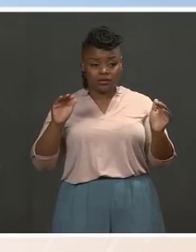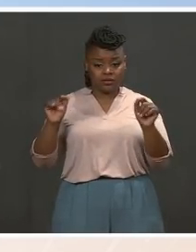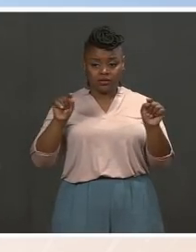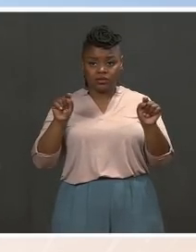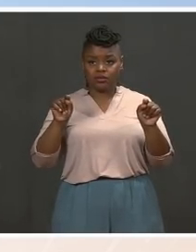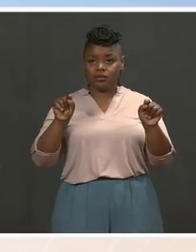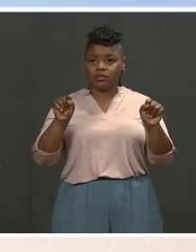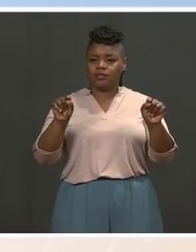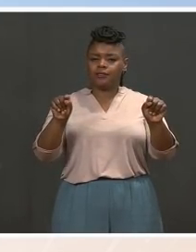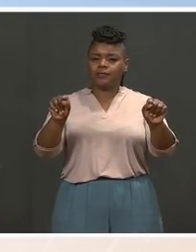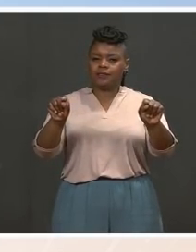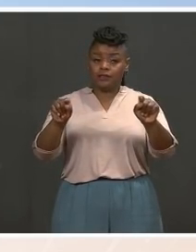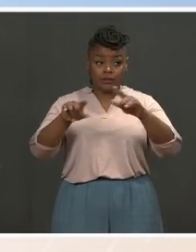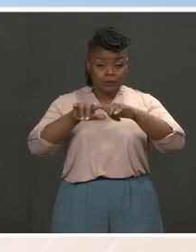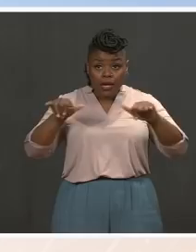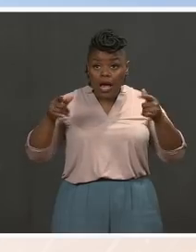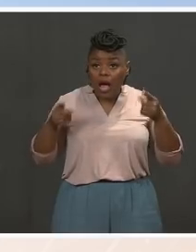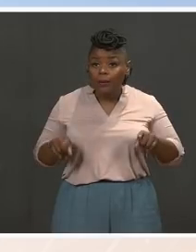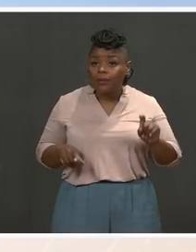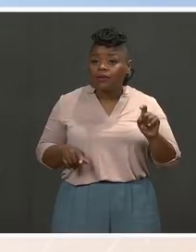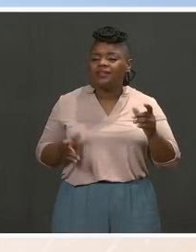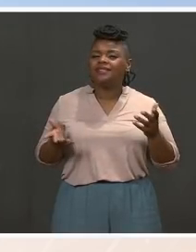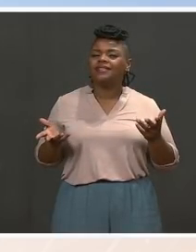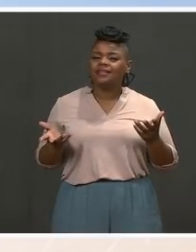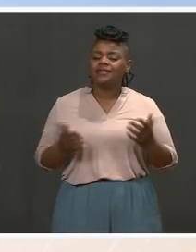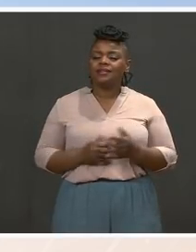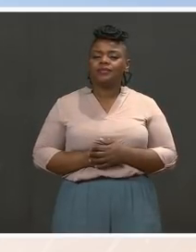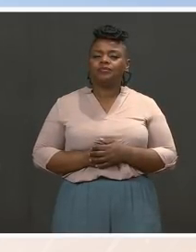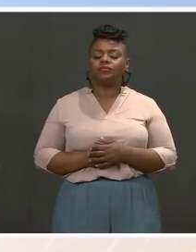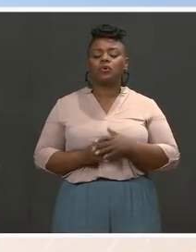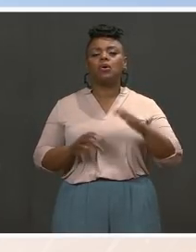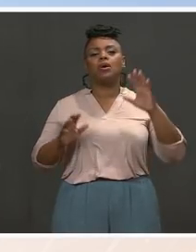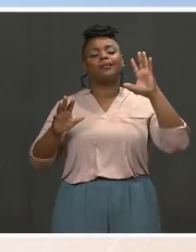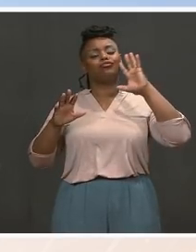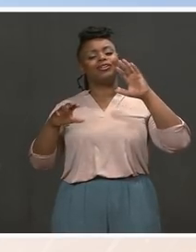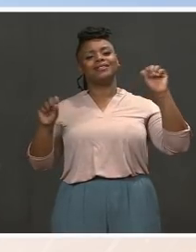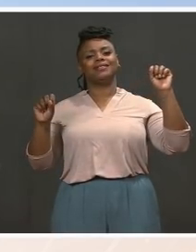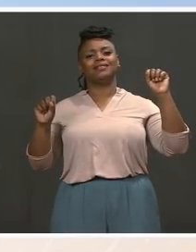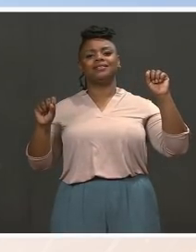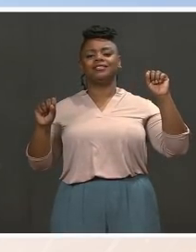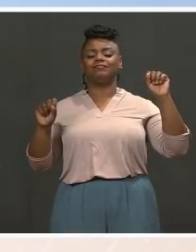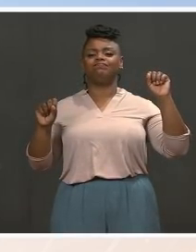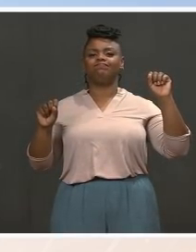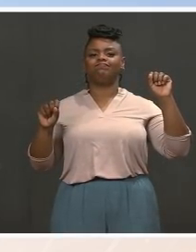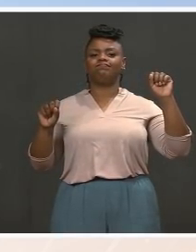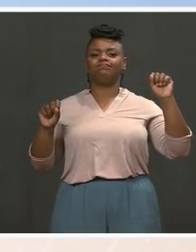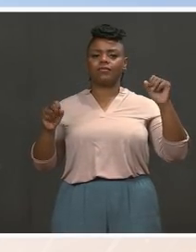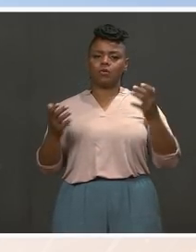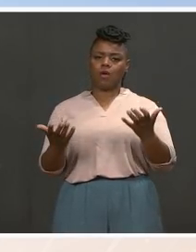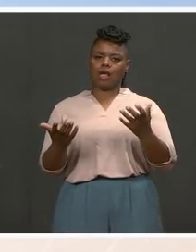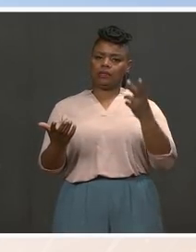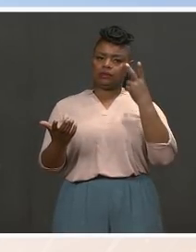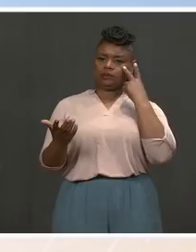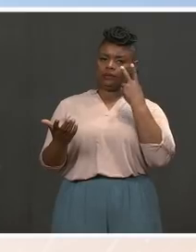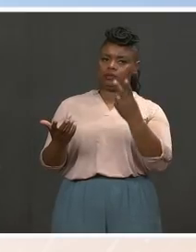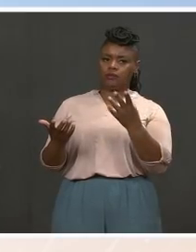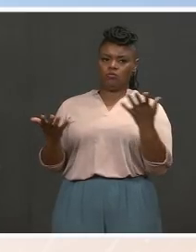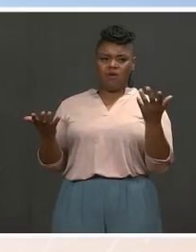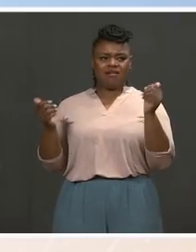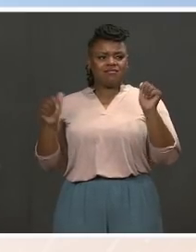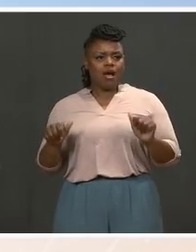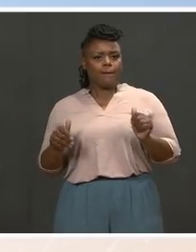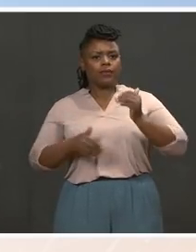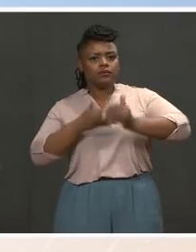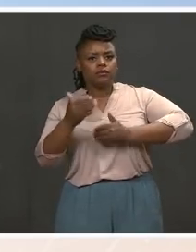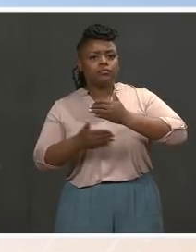that, you know, he looks forward to getting an update on and seeing what can be moved forward on that front as well. So he's not waiting for